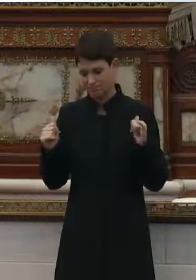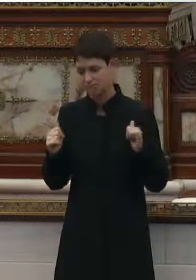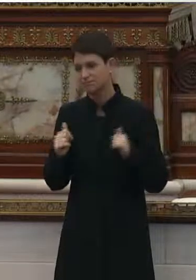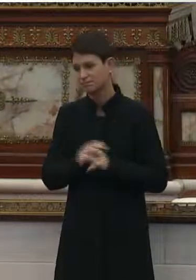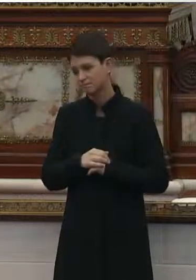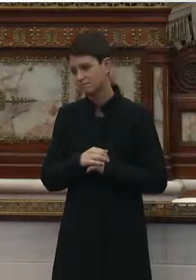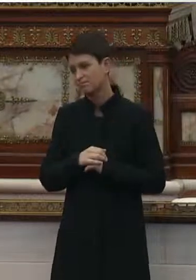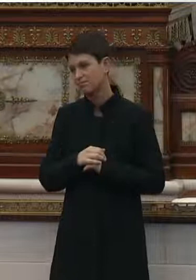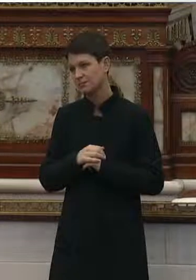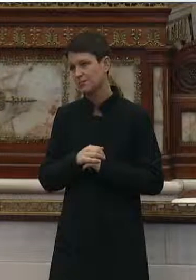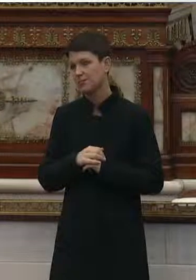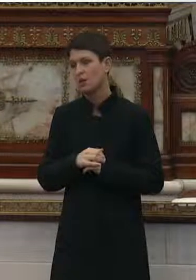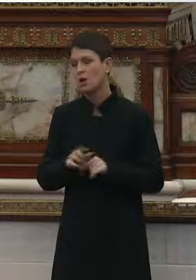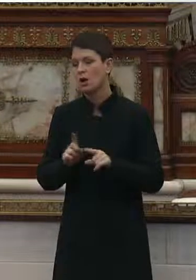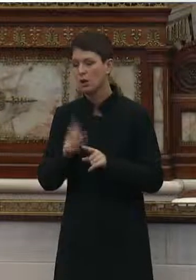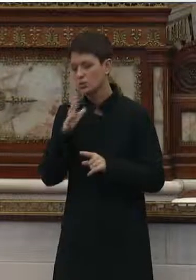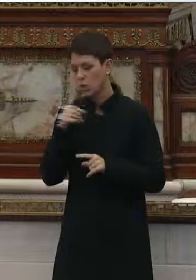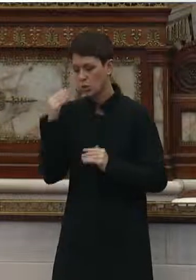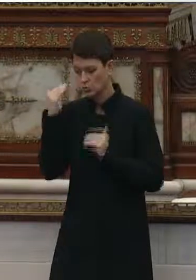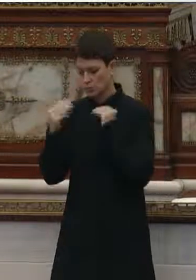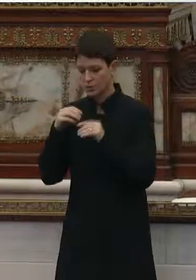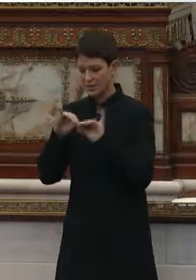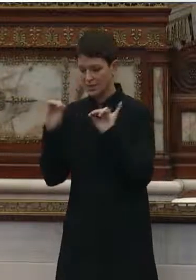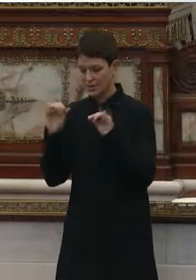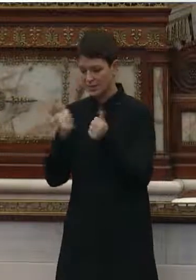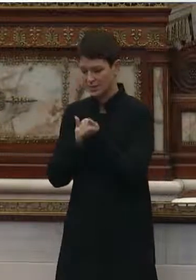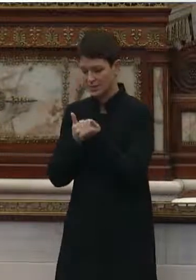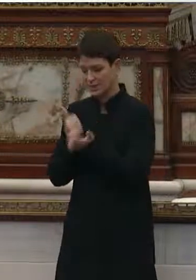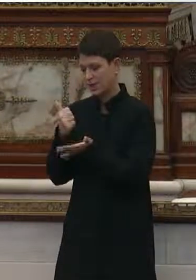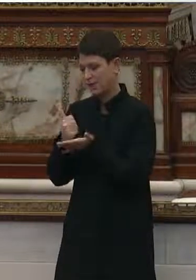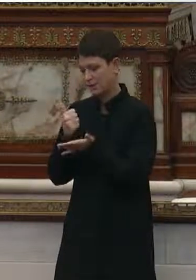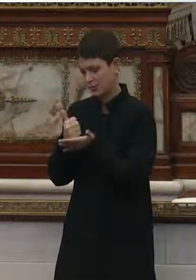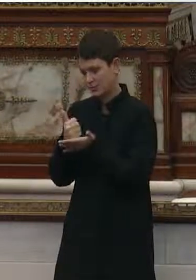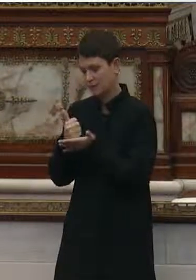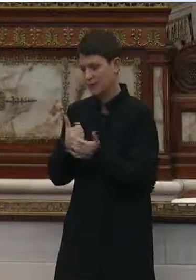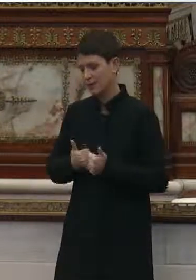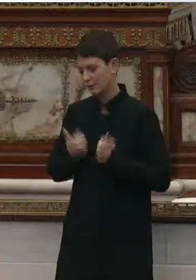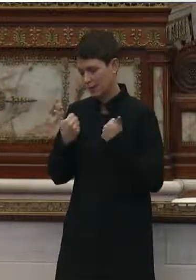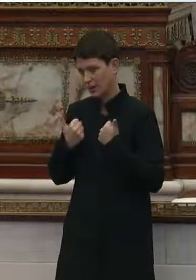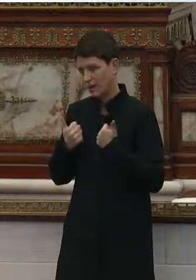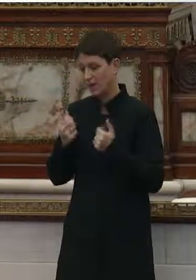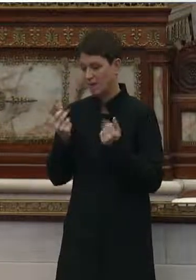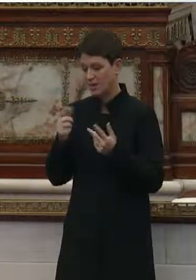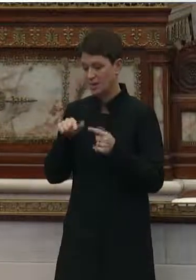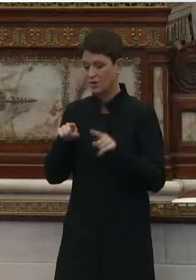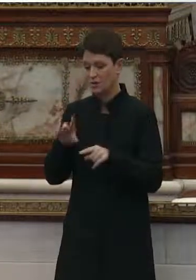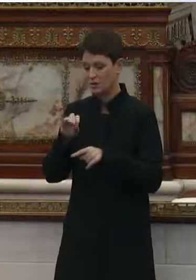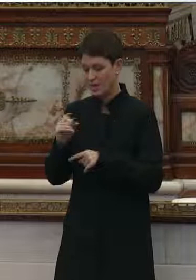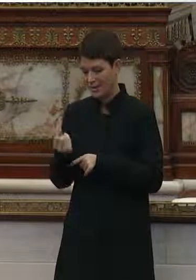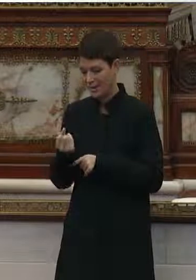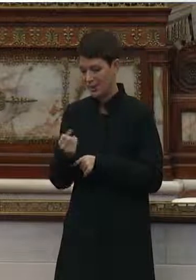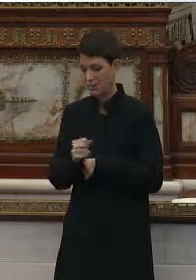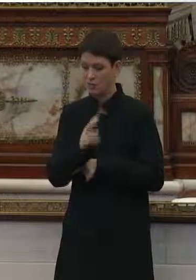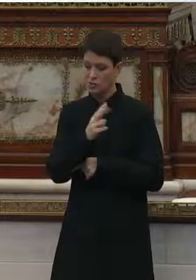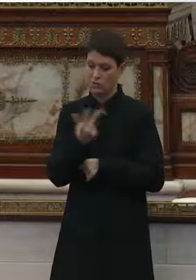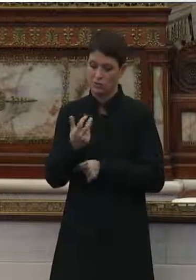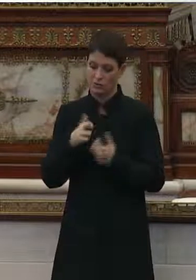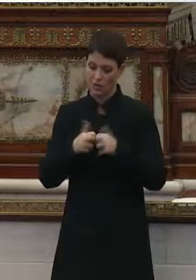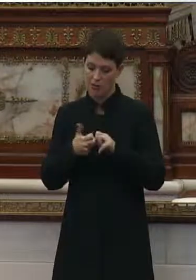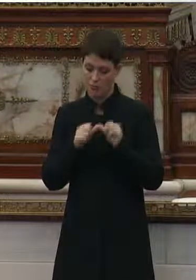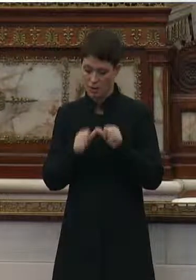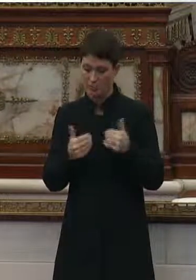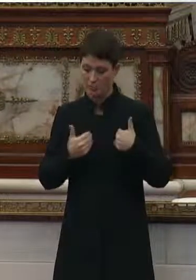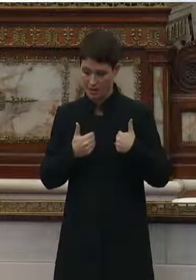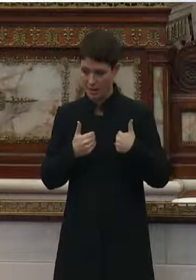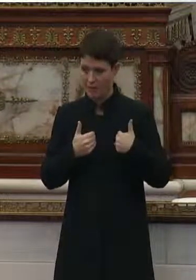There are also older adults in assisted living. Many of them are also in their 80s, have two to three chronic conditions, and need